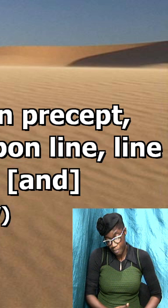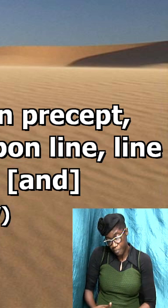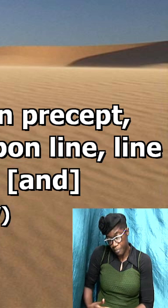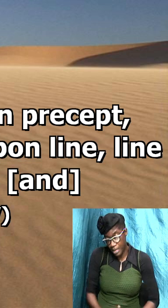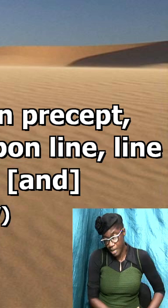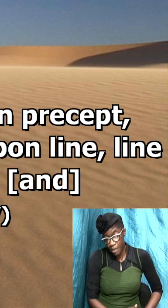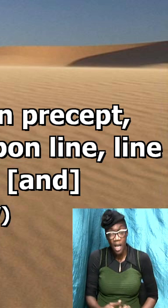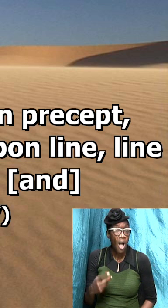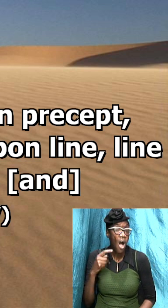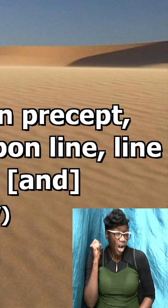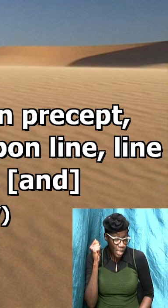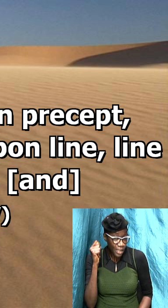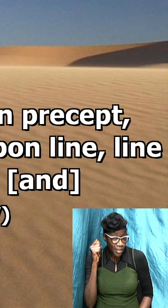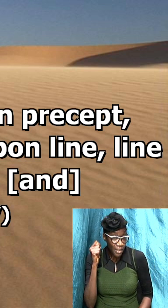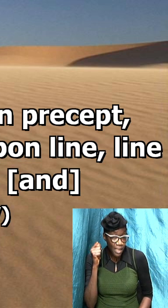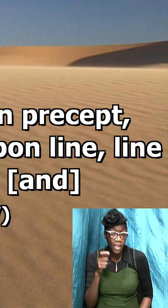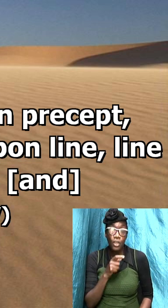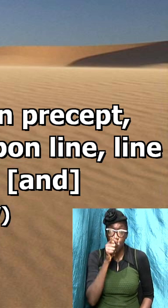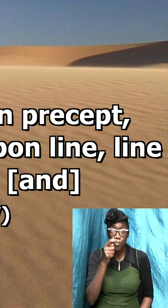the true doctrine you know